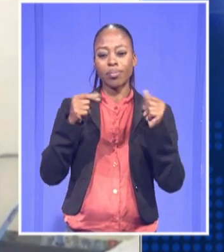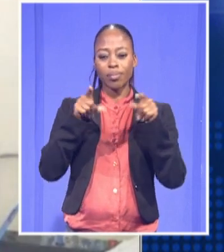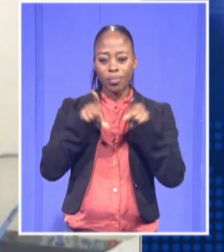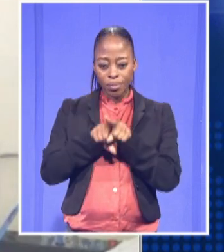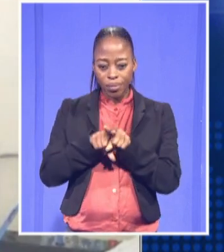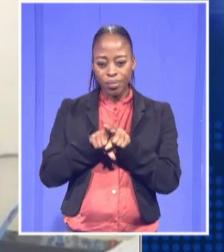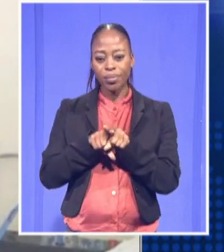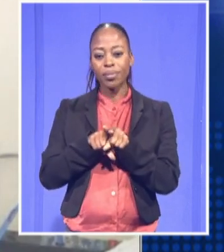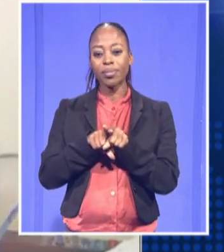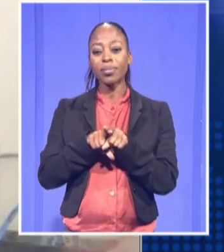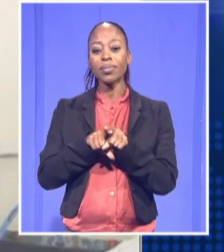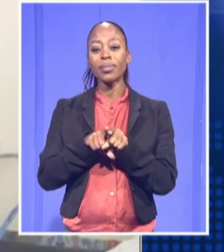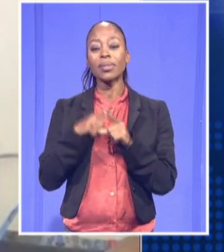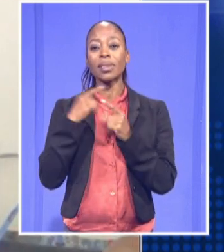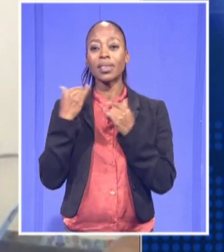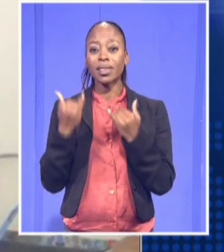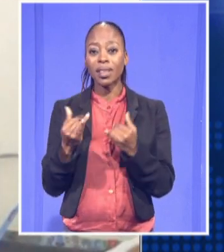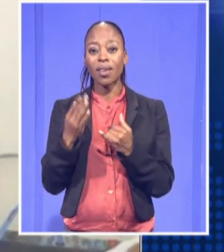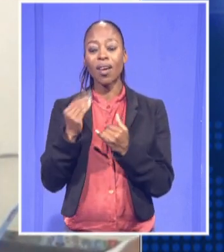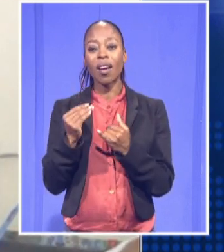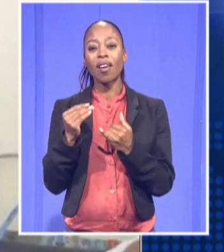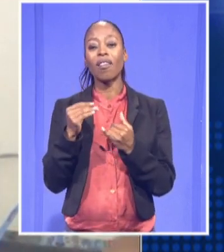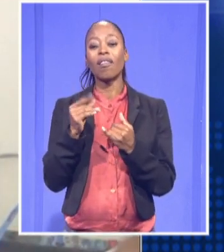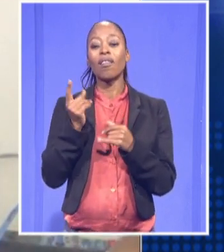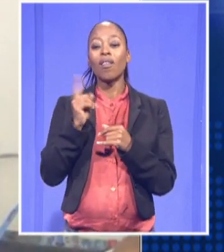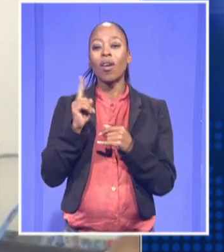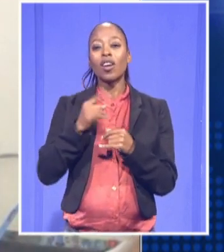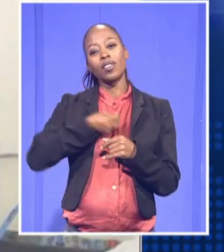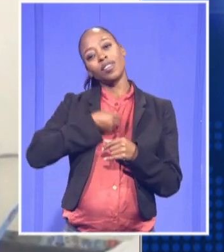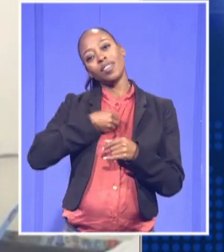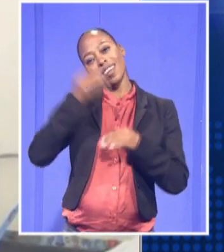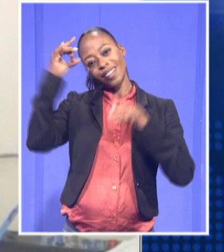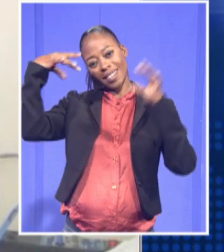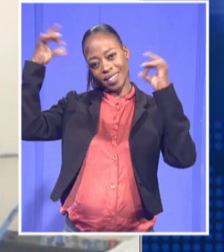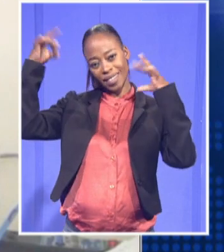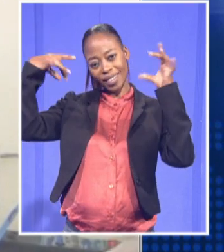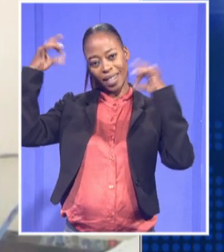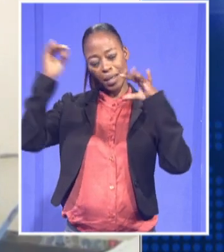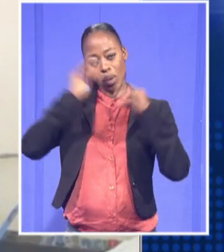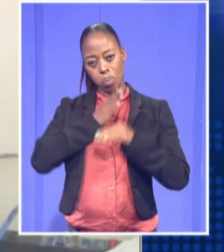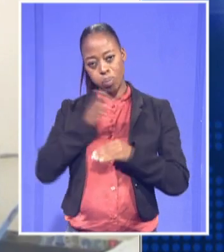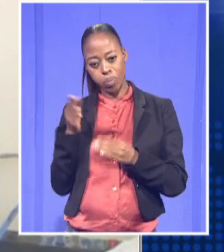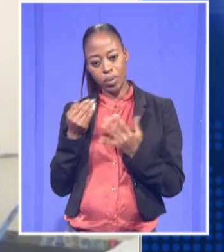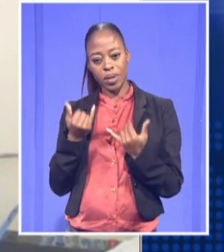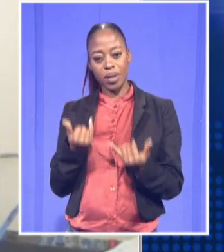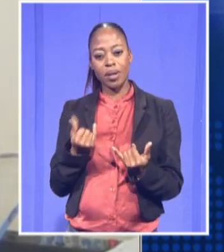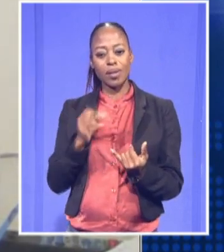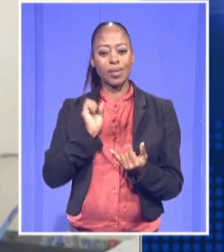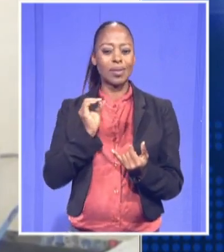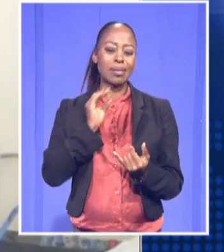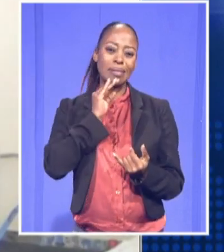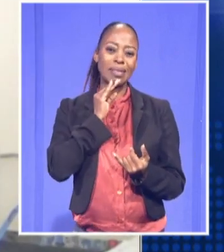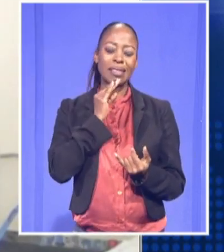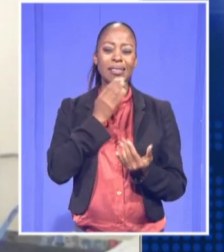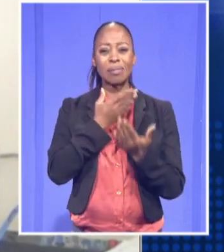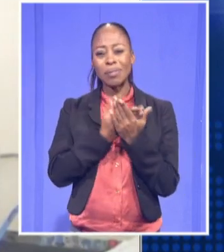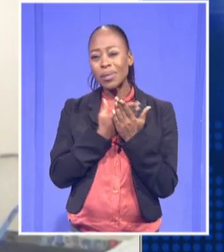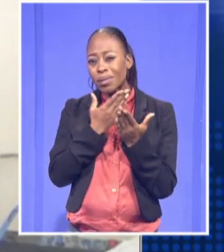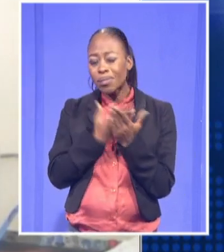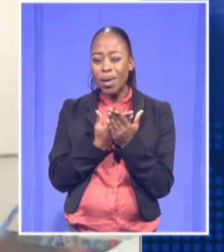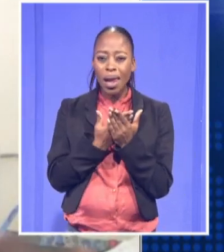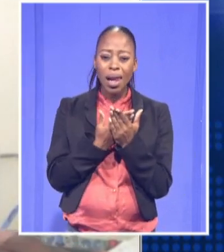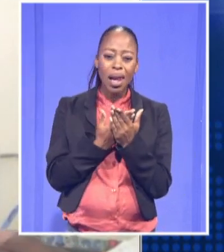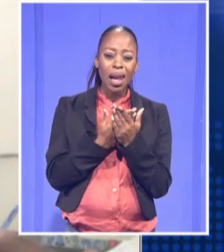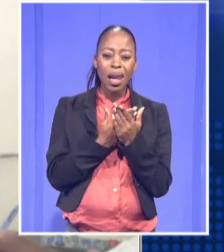just filled with a nursery of young stars at the moment. So they could be some very, very,